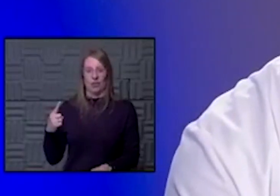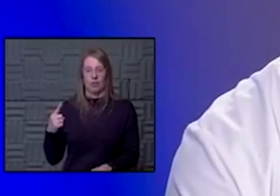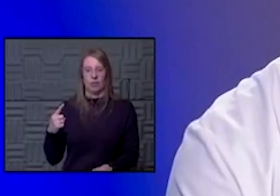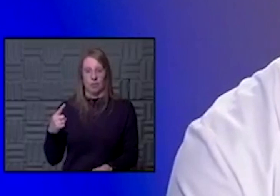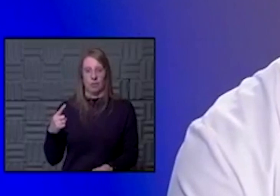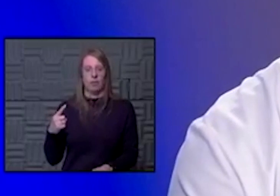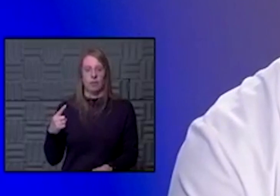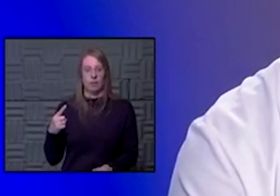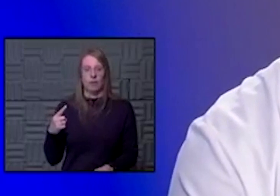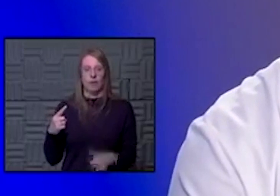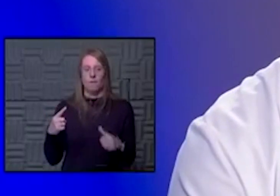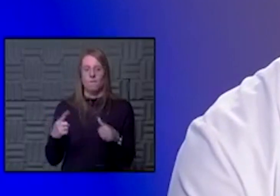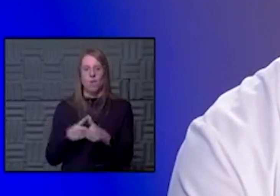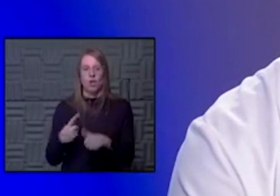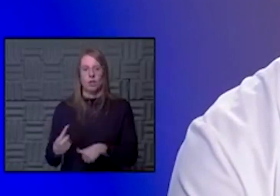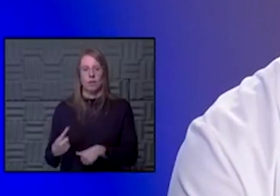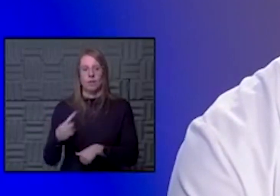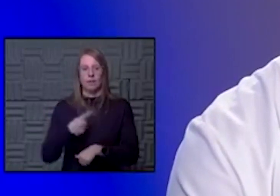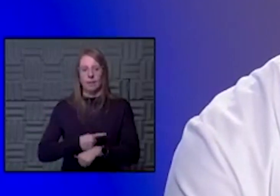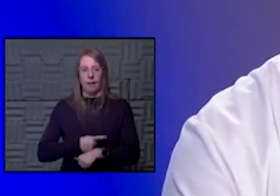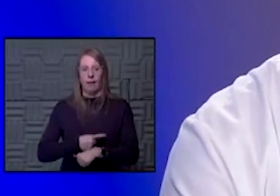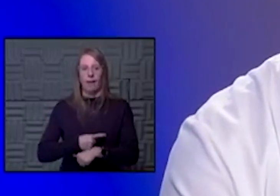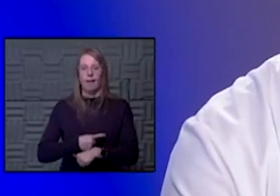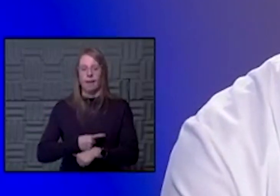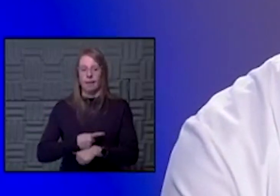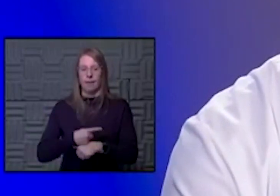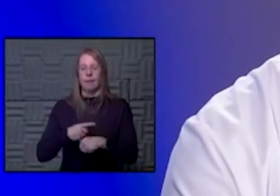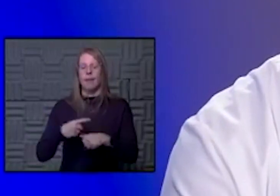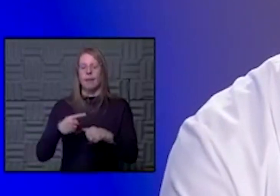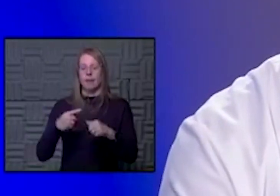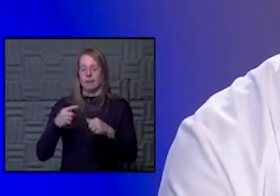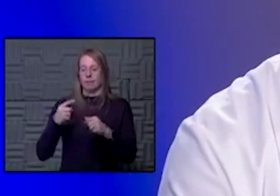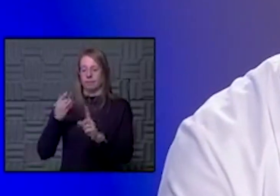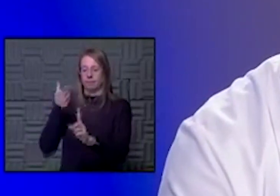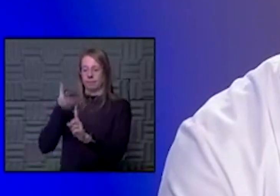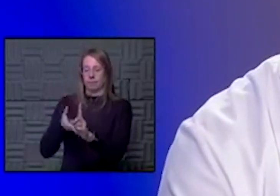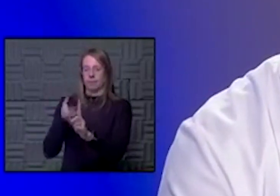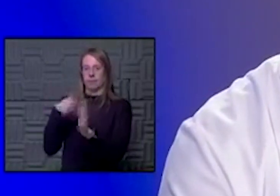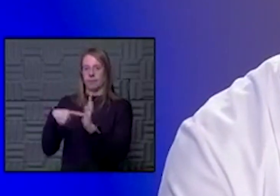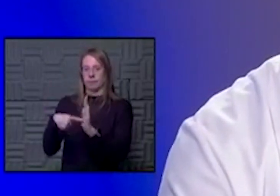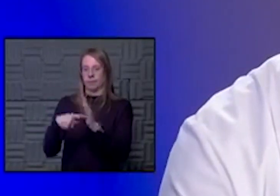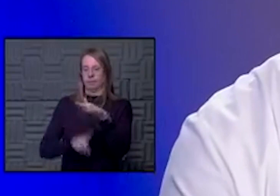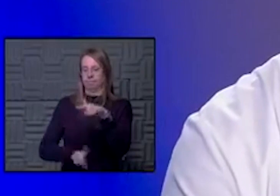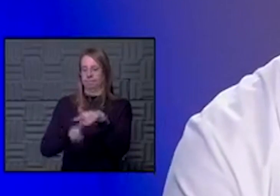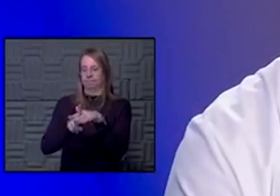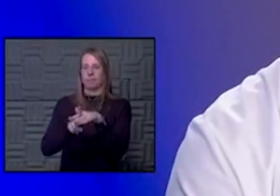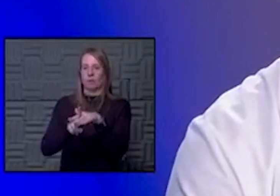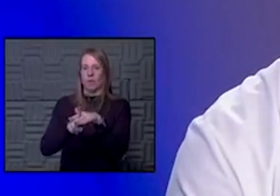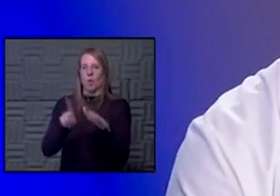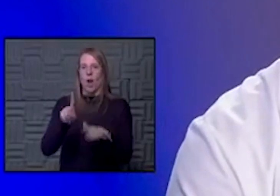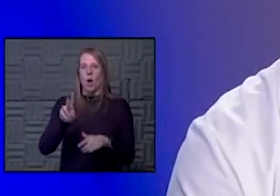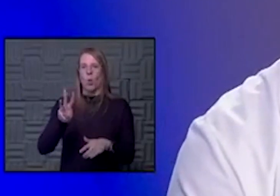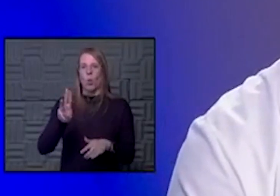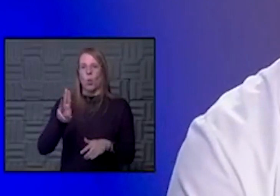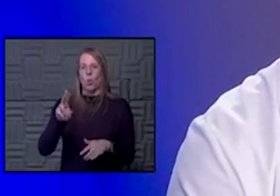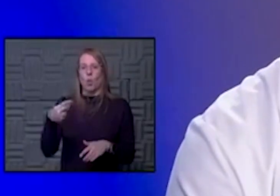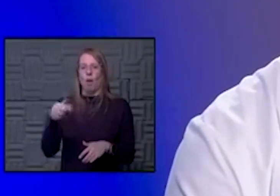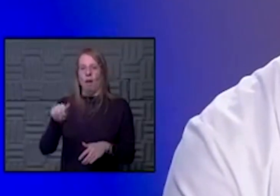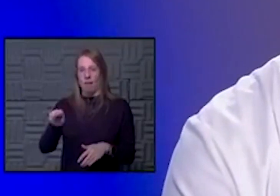1st, actually marks the first day that somebody was known to be symptomatic in the city of Wuhan based on